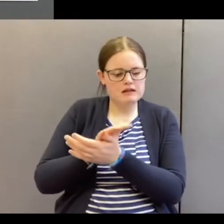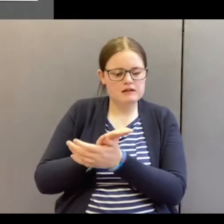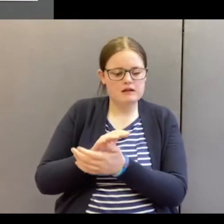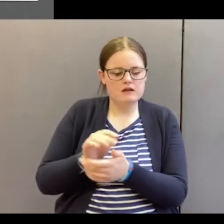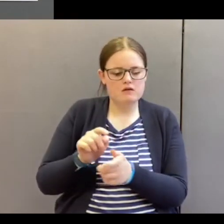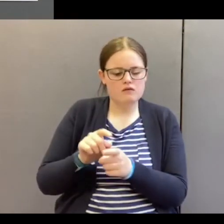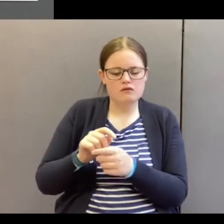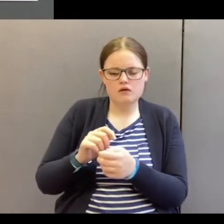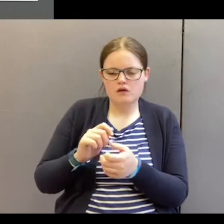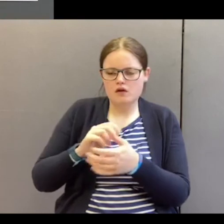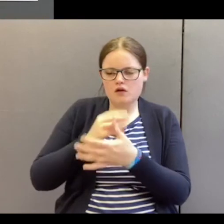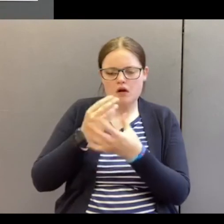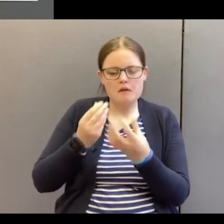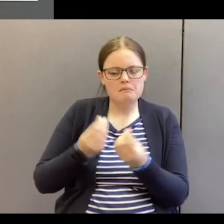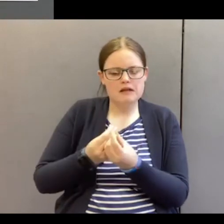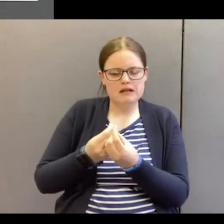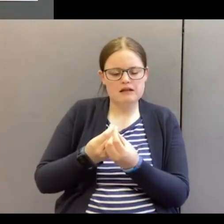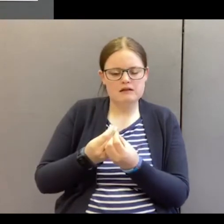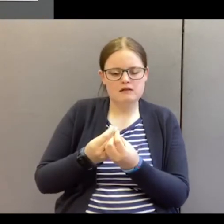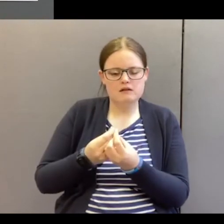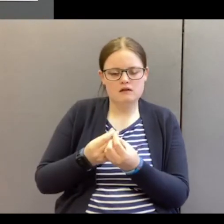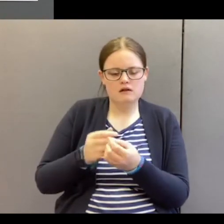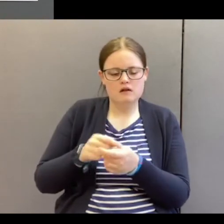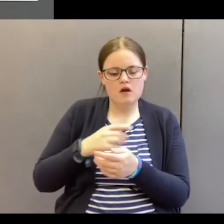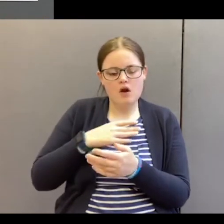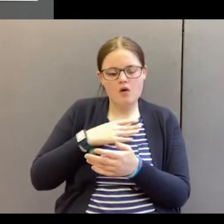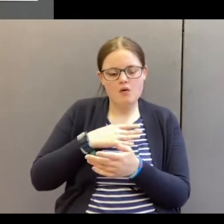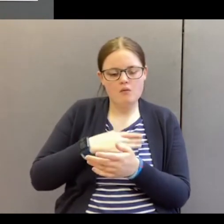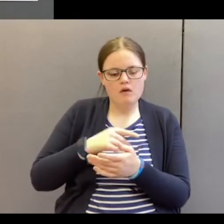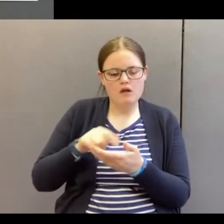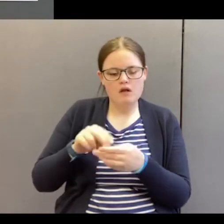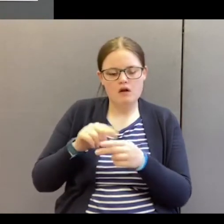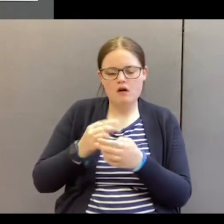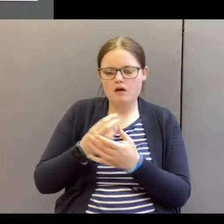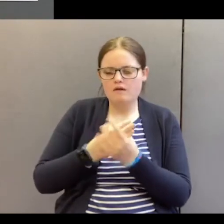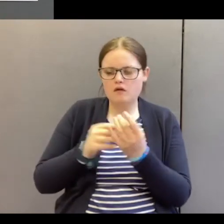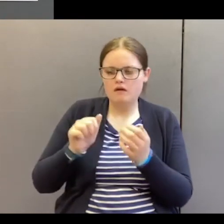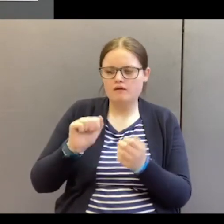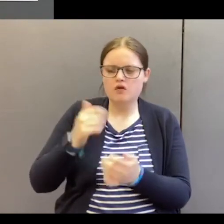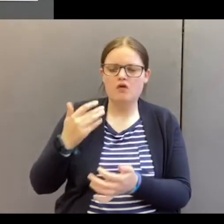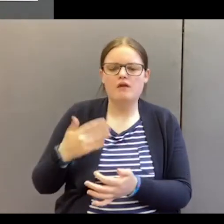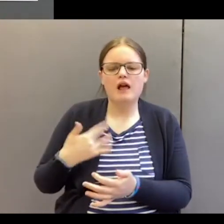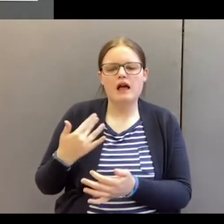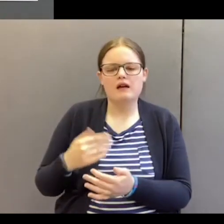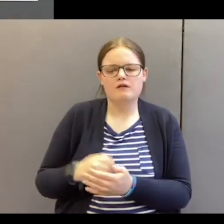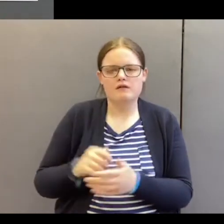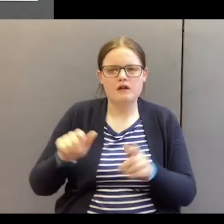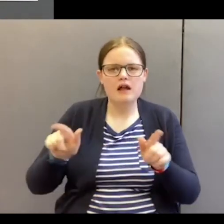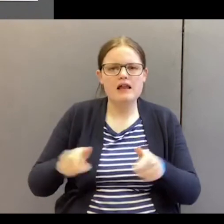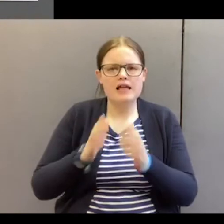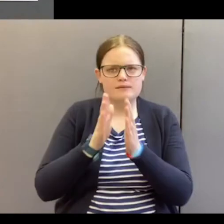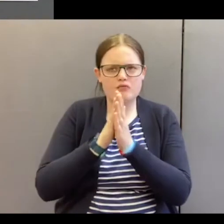complete, the will of God for your life. Let's pray together.